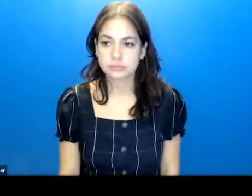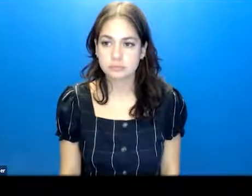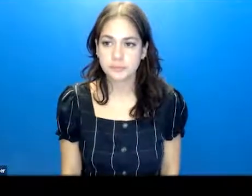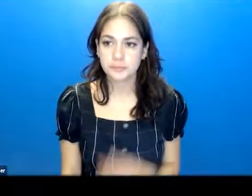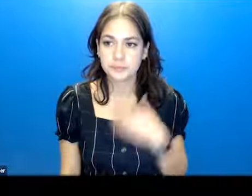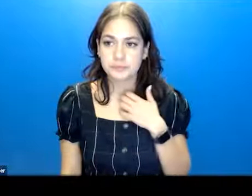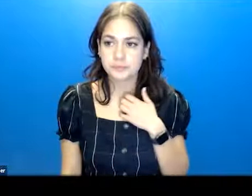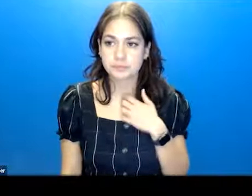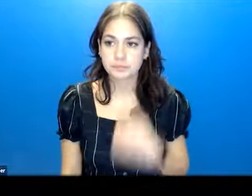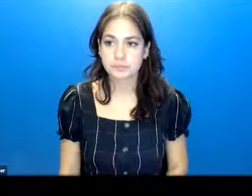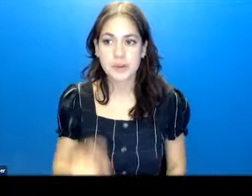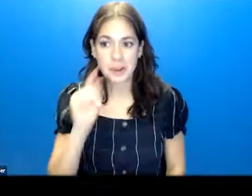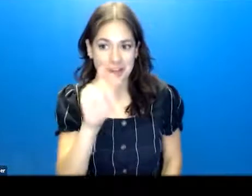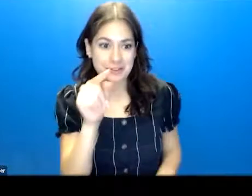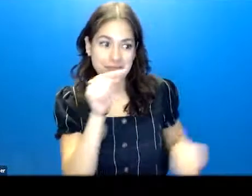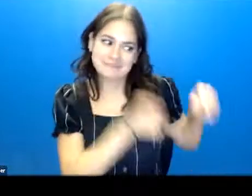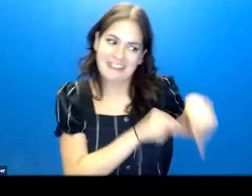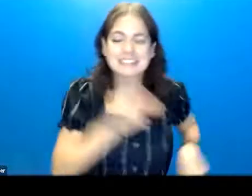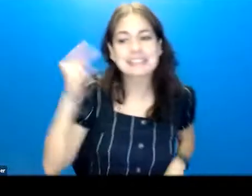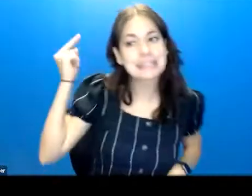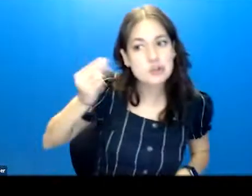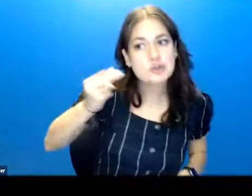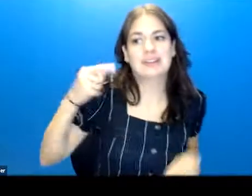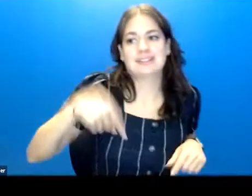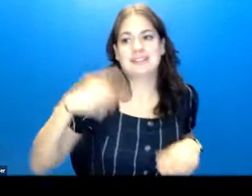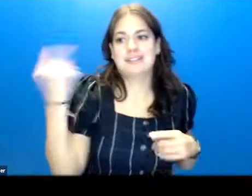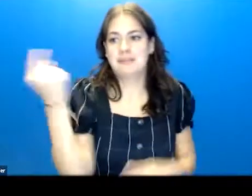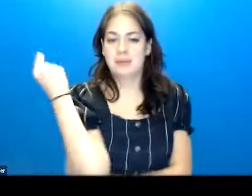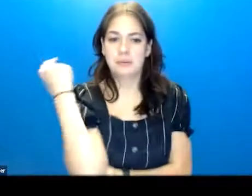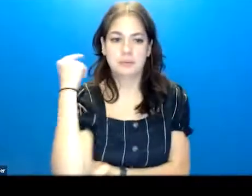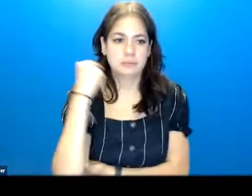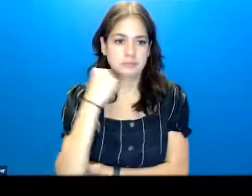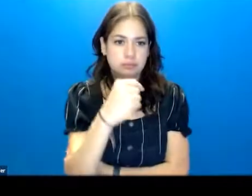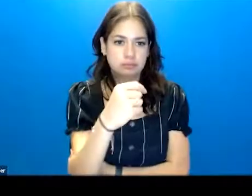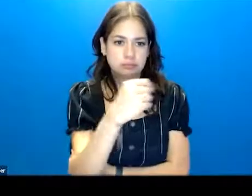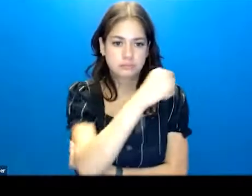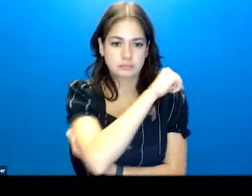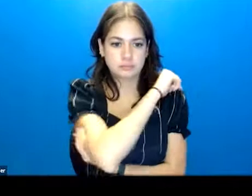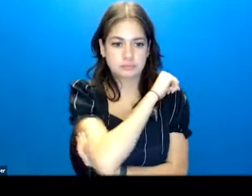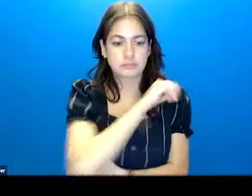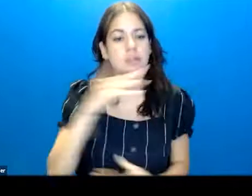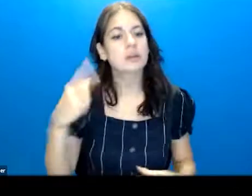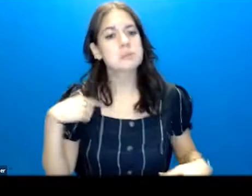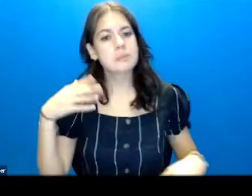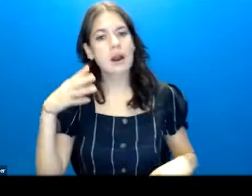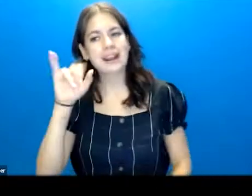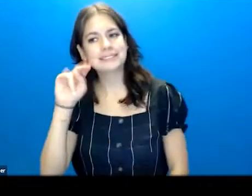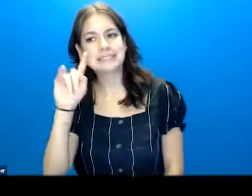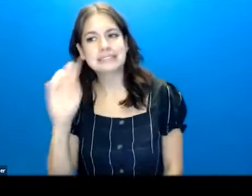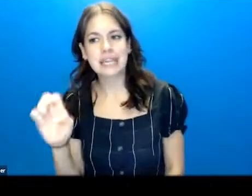Okay, so that was back in the history. This is something we would gather, right, as part of our intake evaluation.